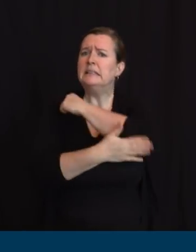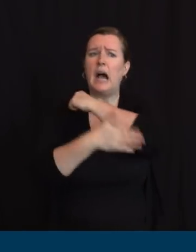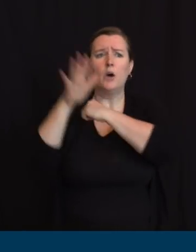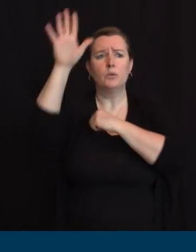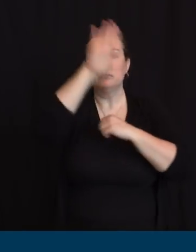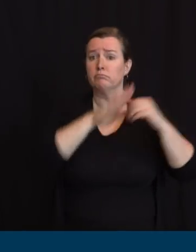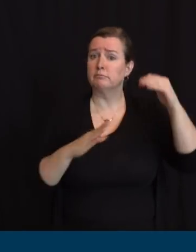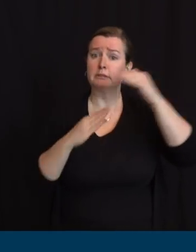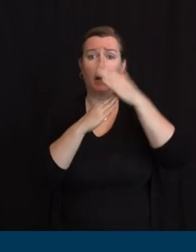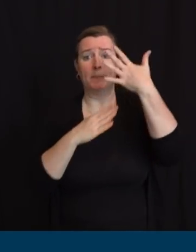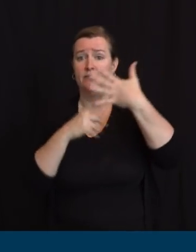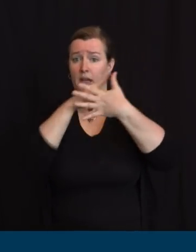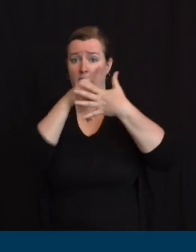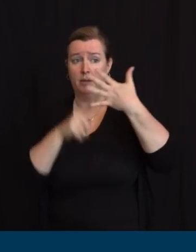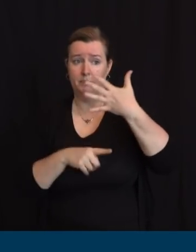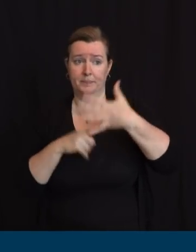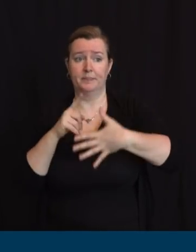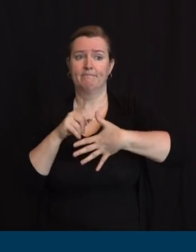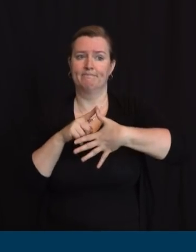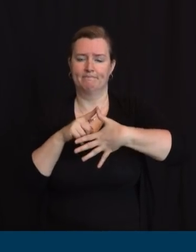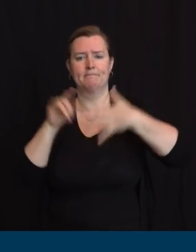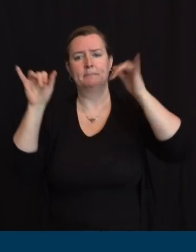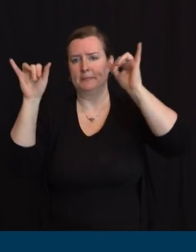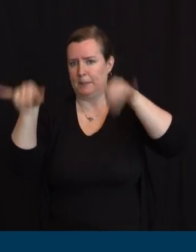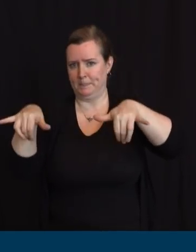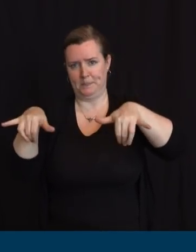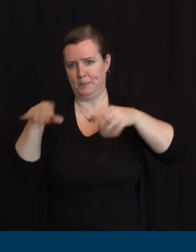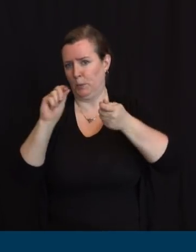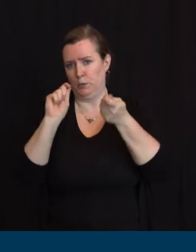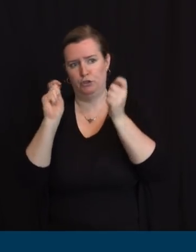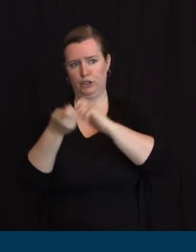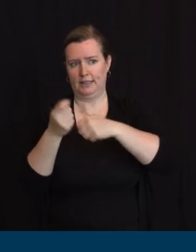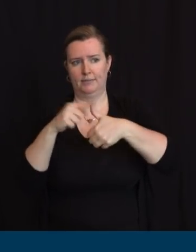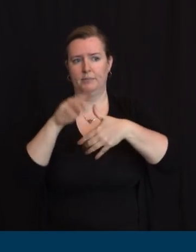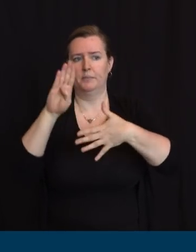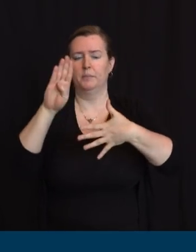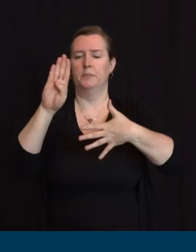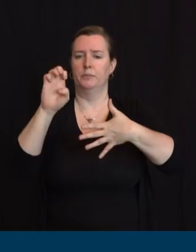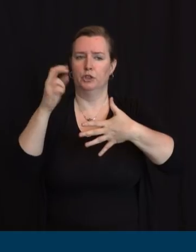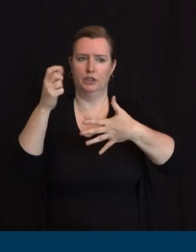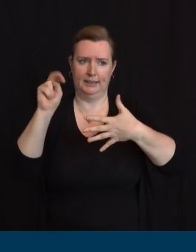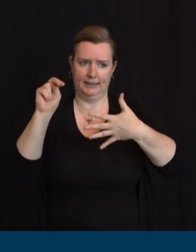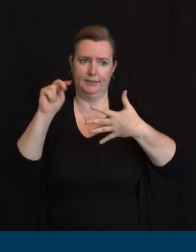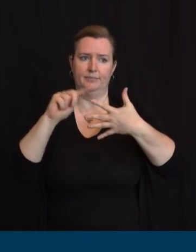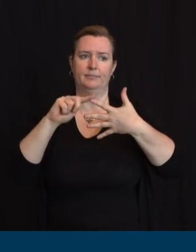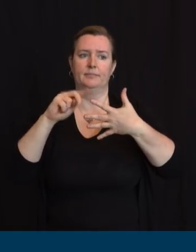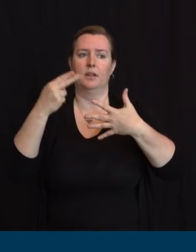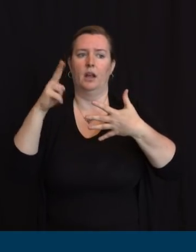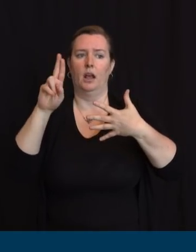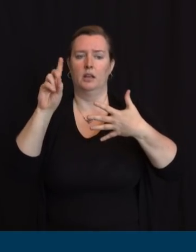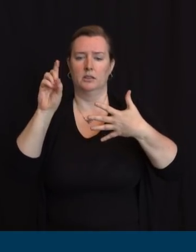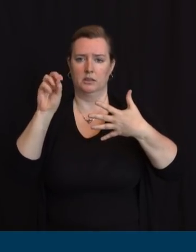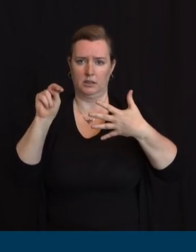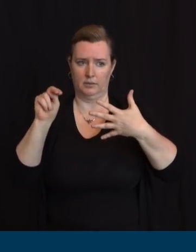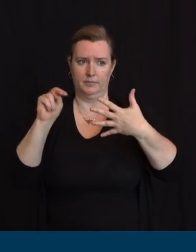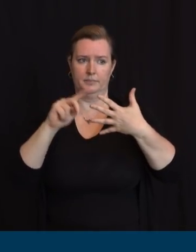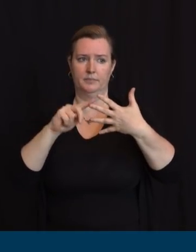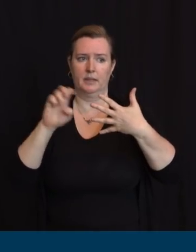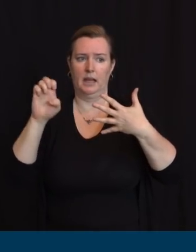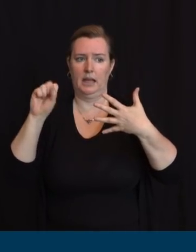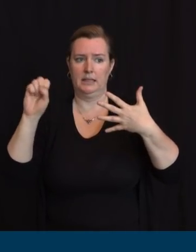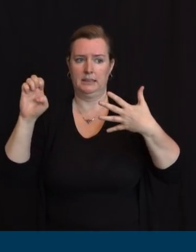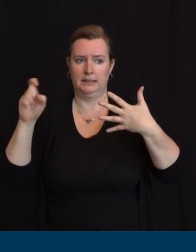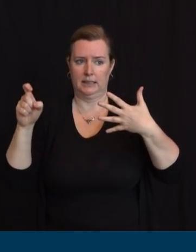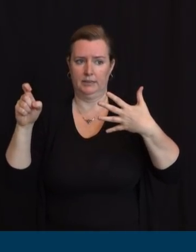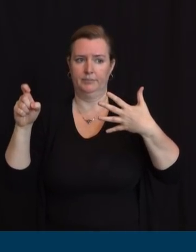that have the most as we've been reporting. Bergen, Hudson, Essex, Union, Passaic, and Middlesex